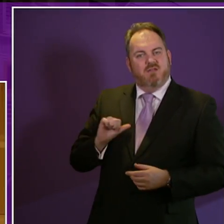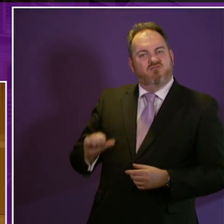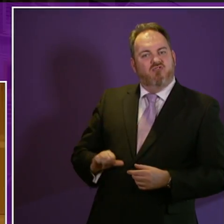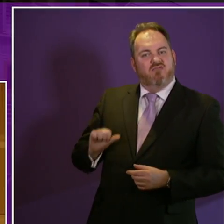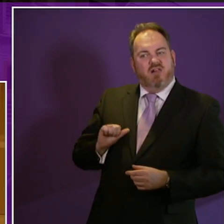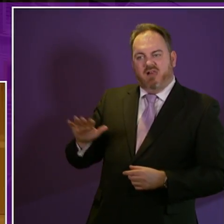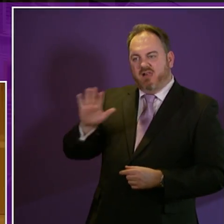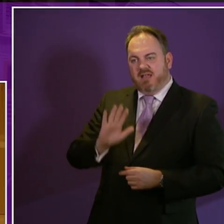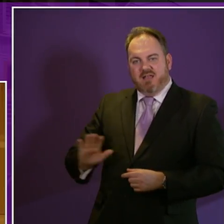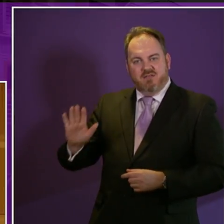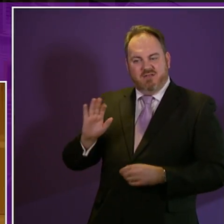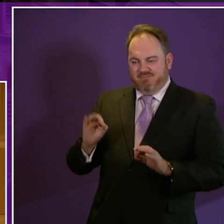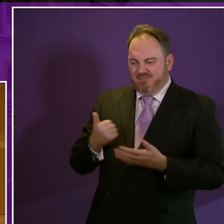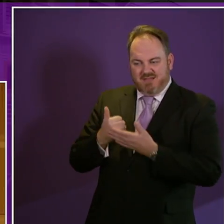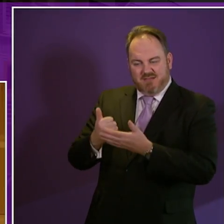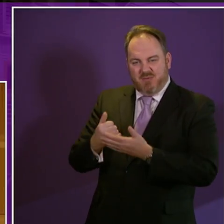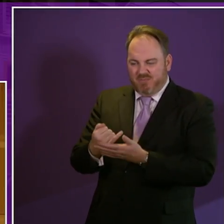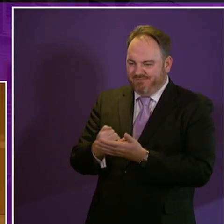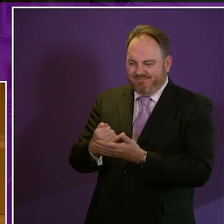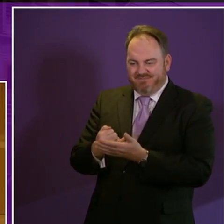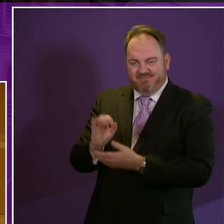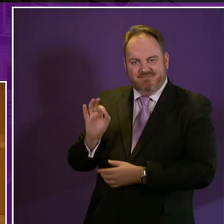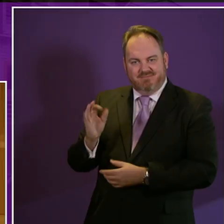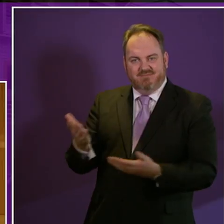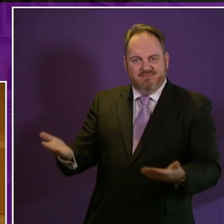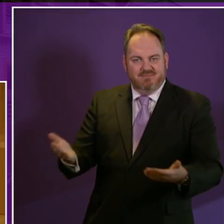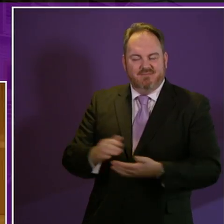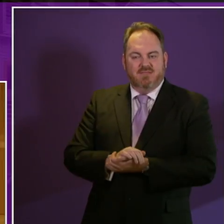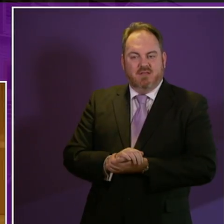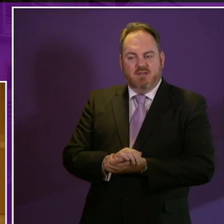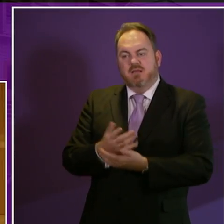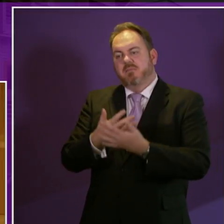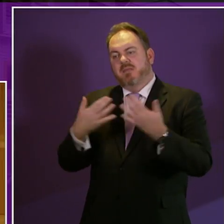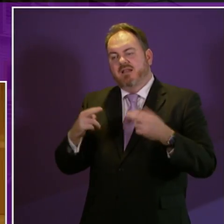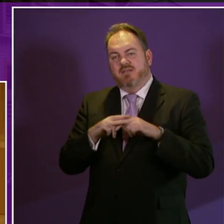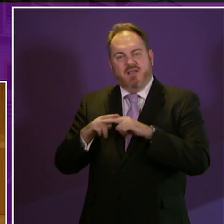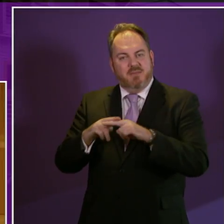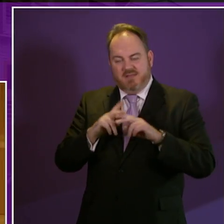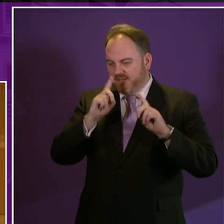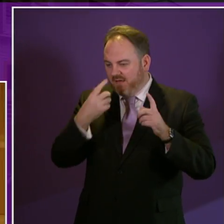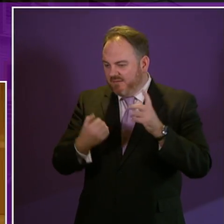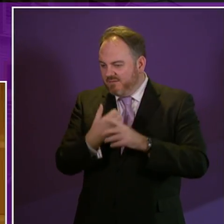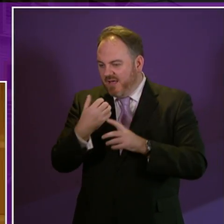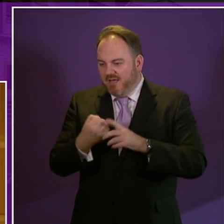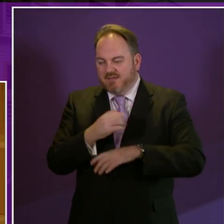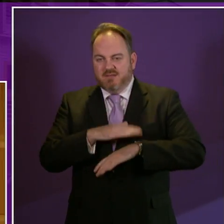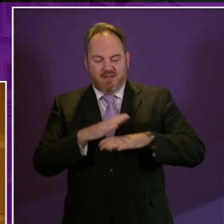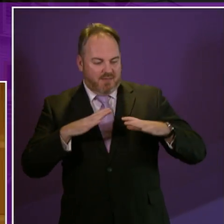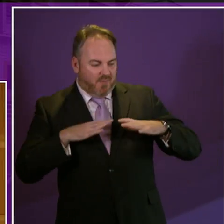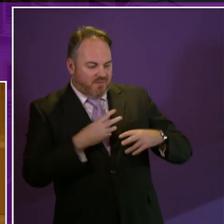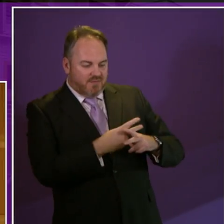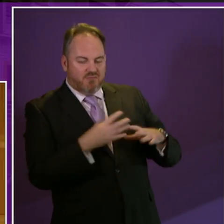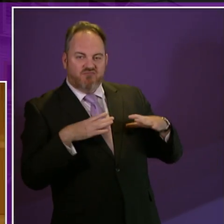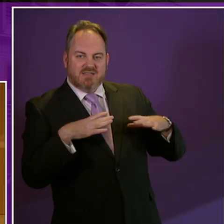and depending on their living circumstances many may find it difficult to access respite care or struggle to obtain a